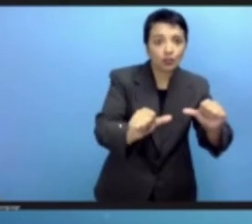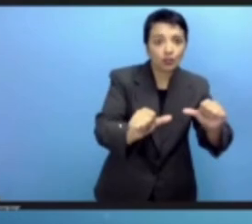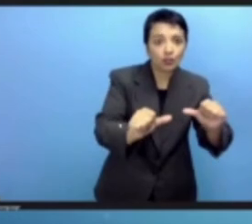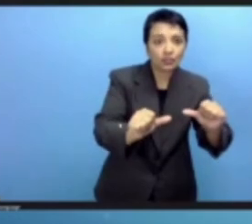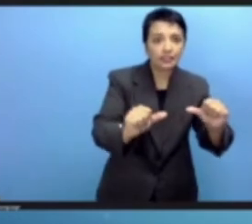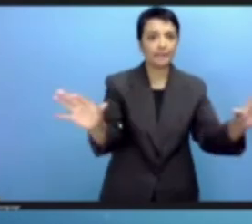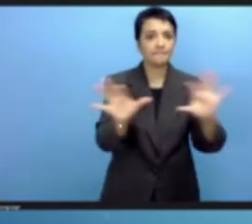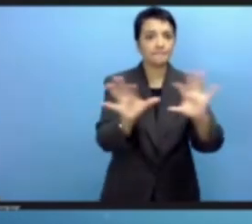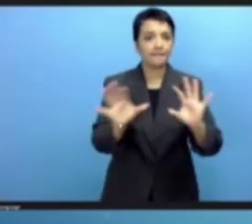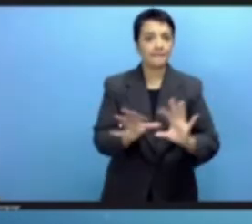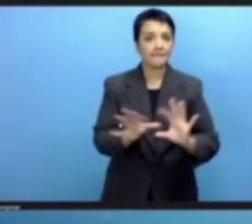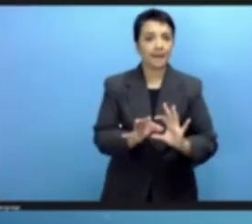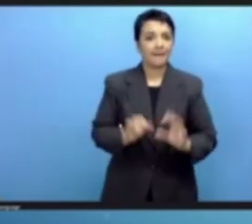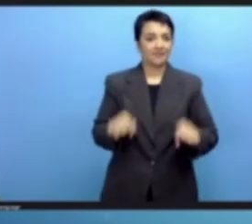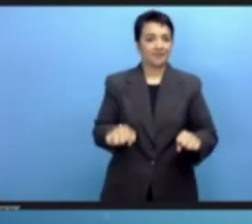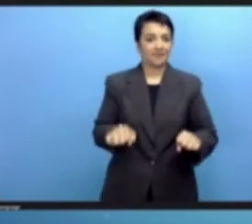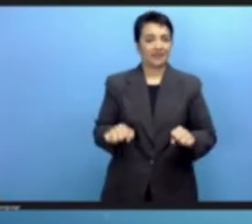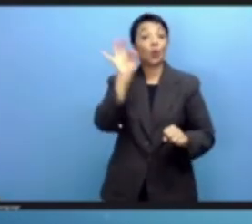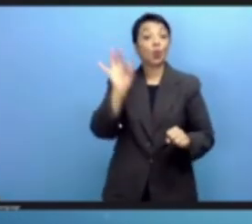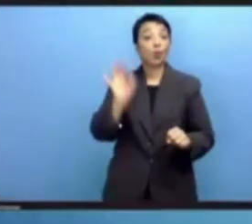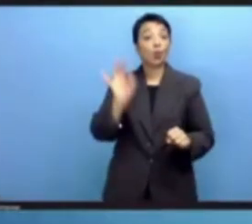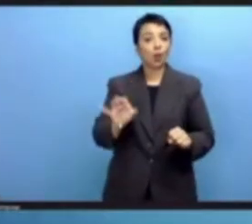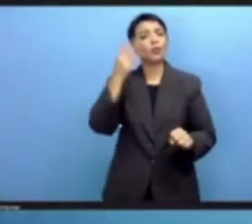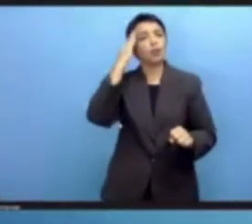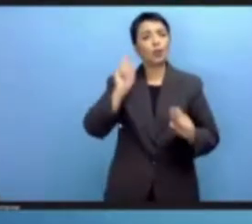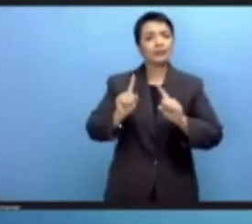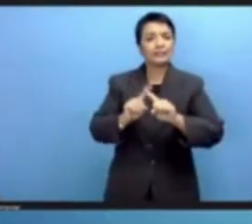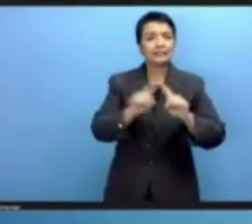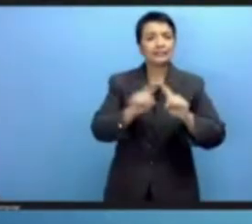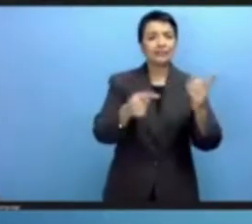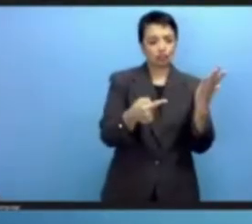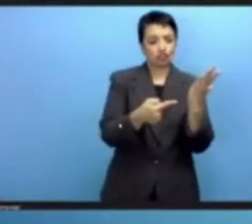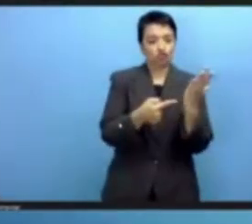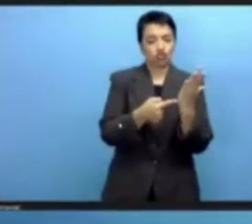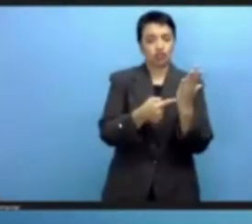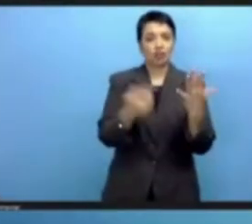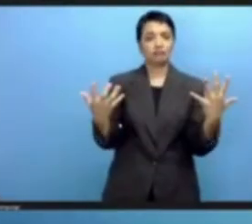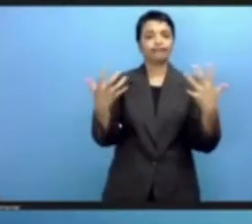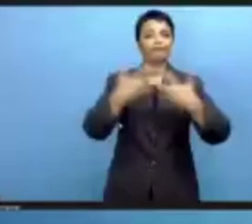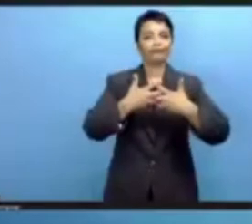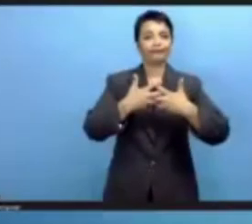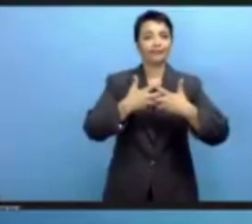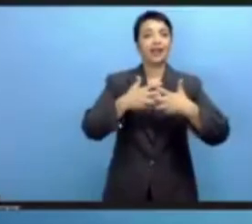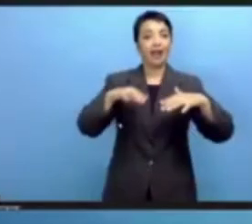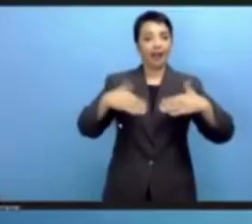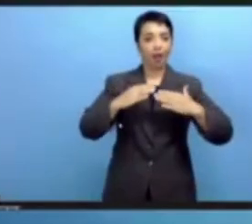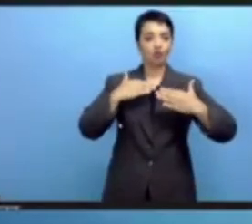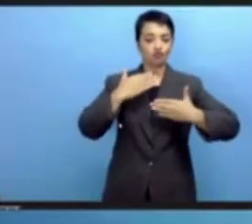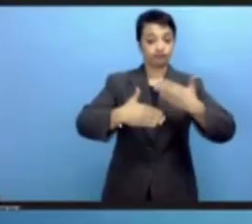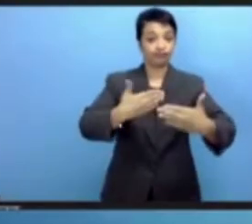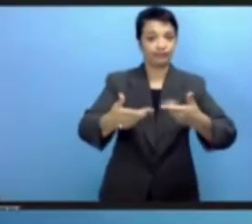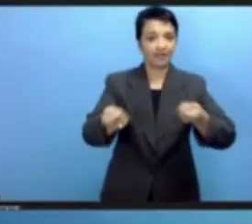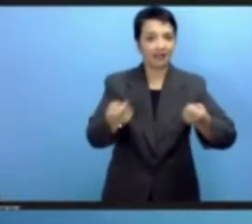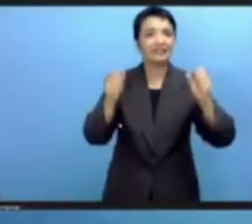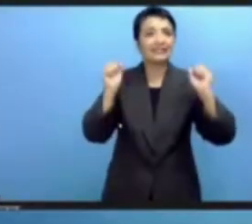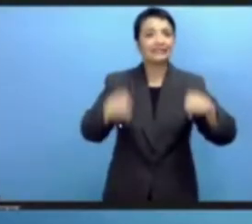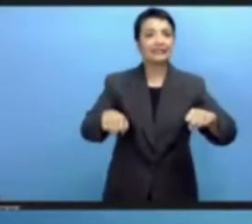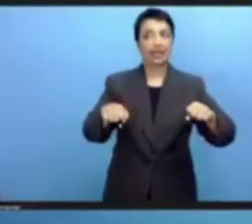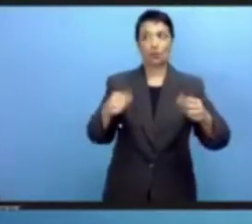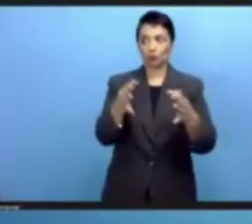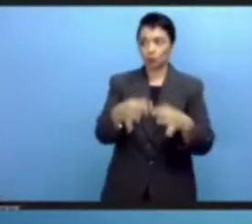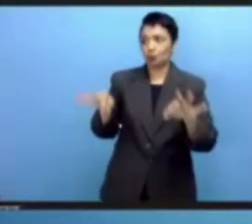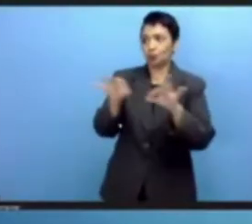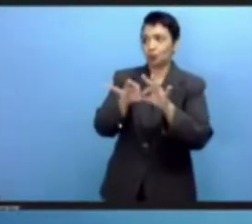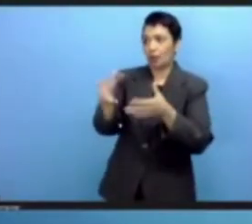participation on all digital cooperation and governance discussions are urgently needed. International